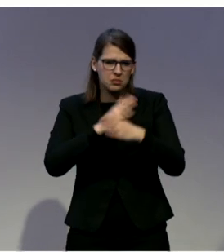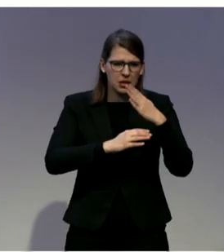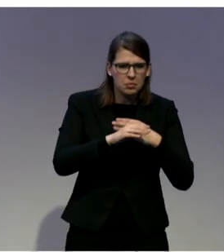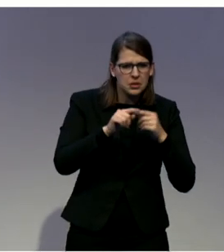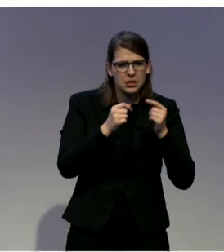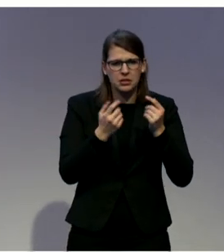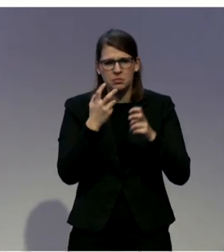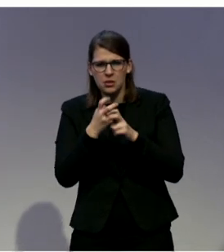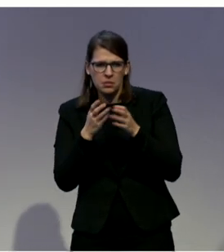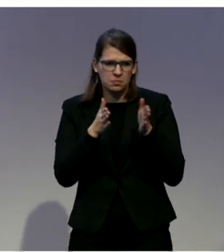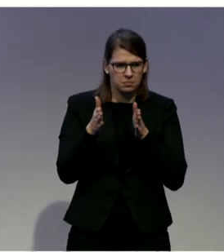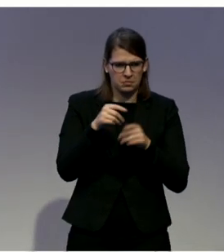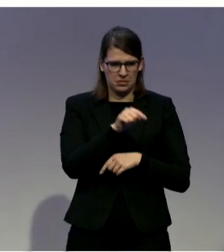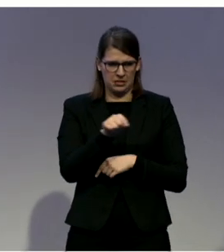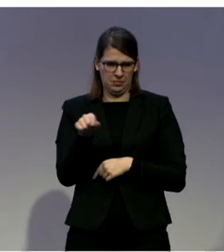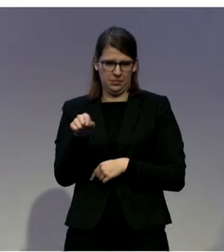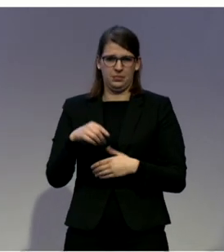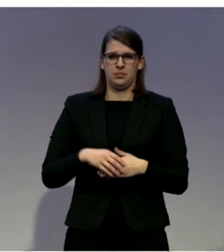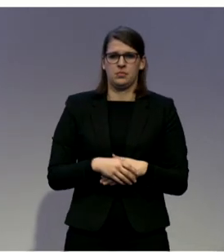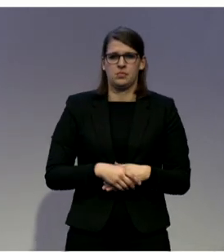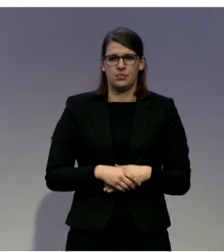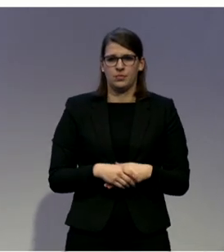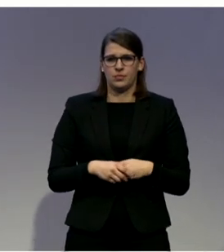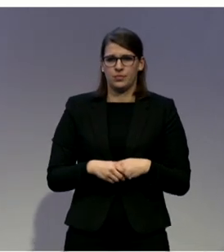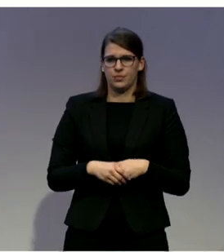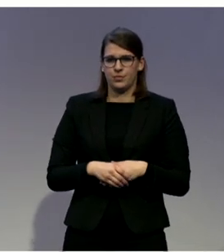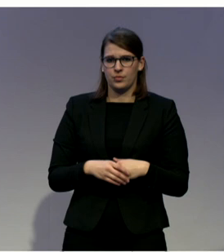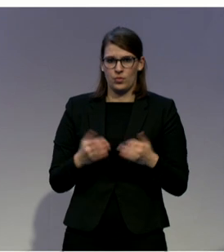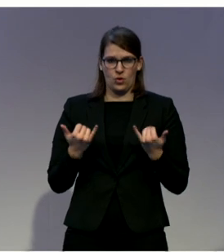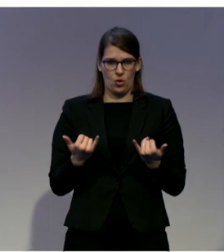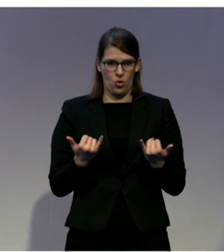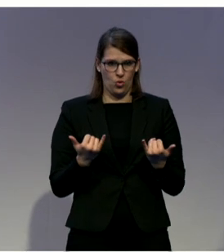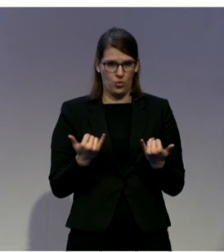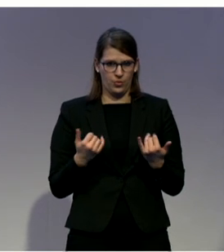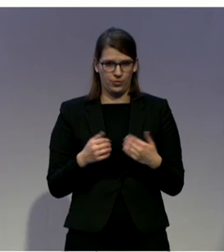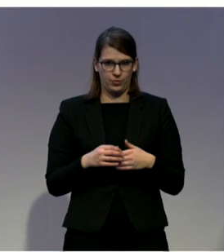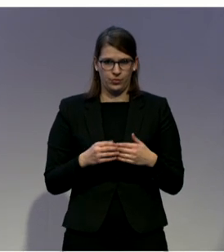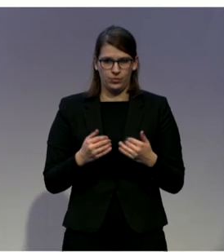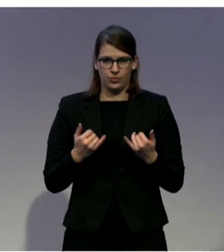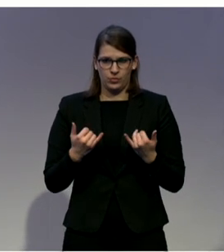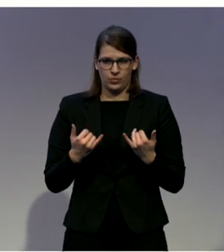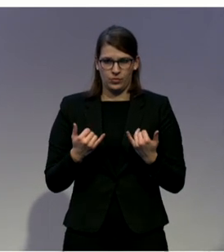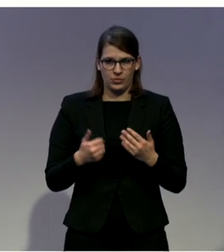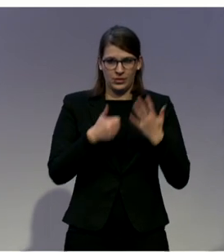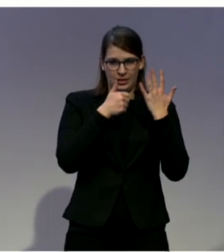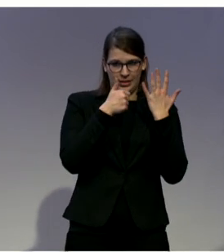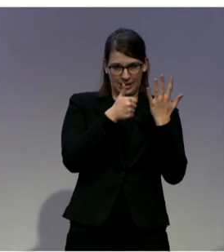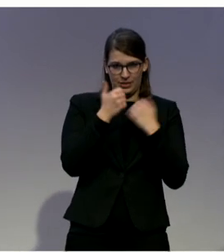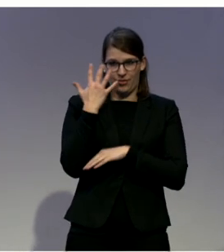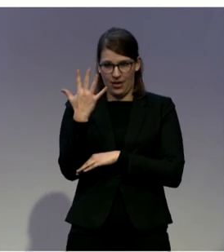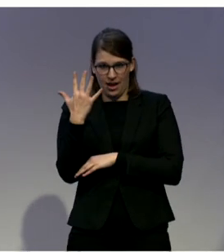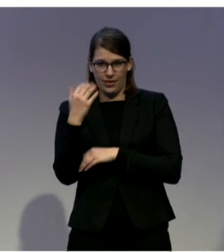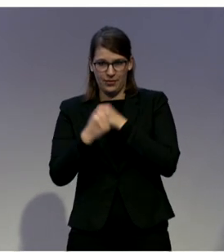we are 65 years old and we have more than 600